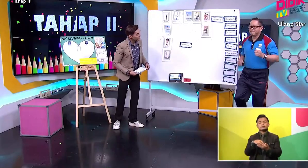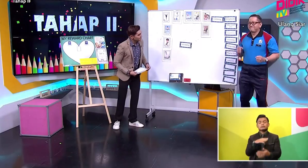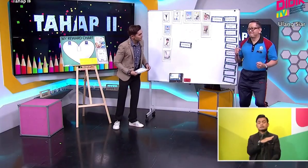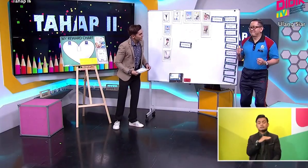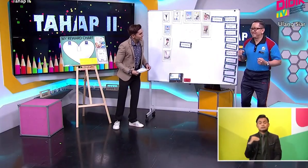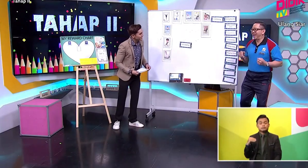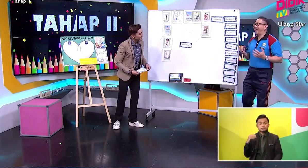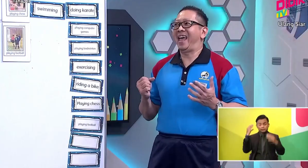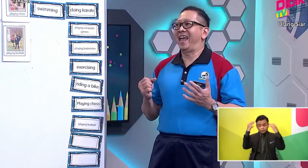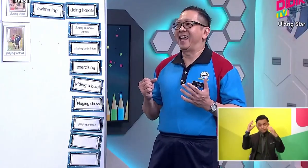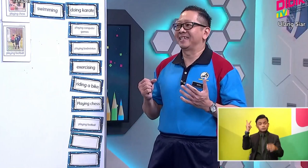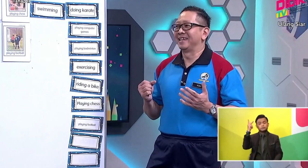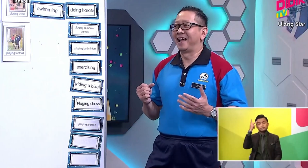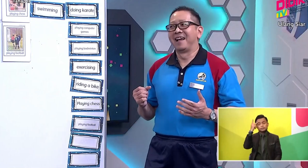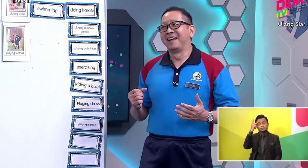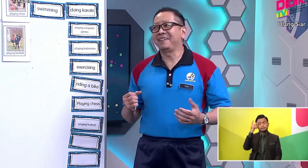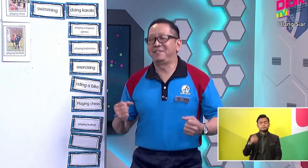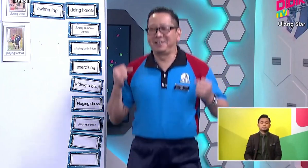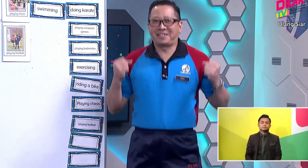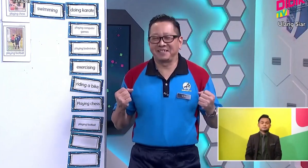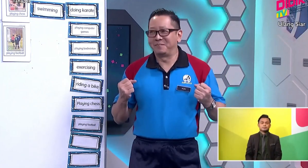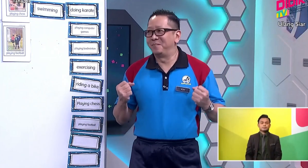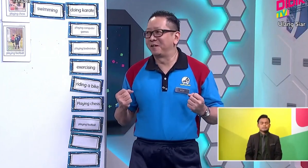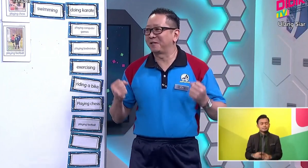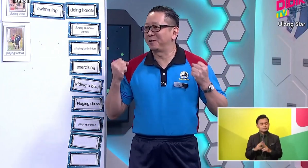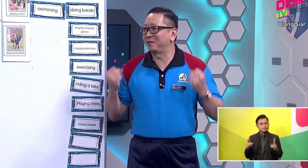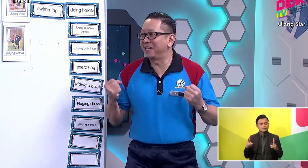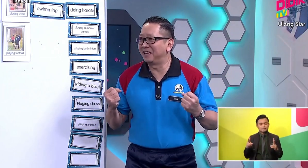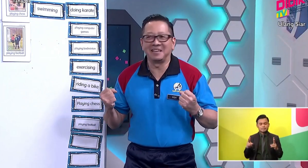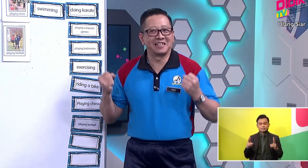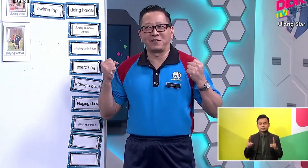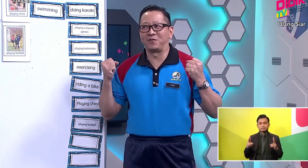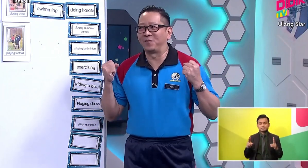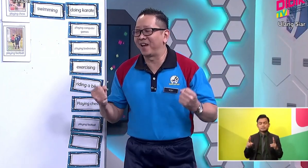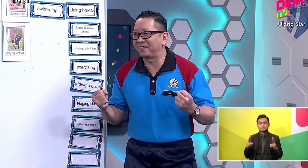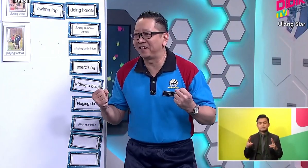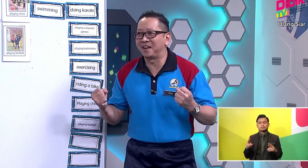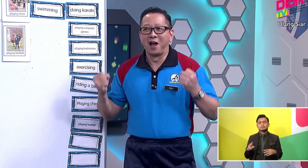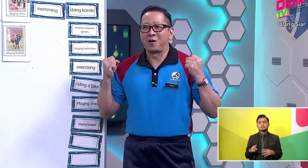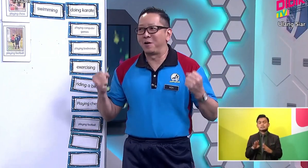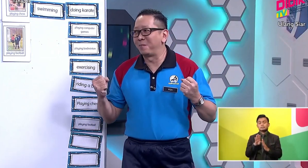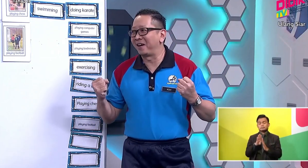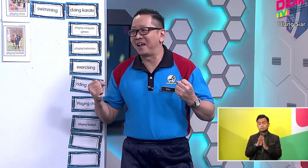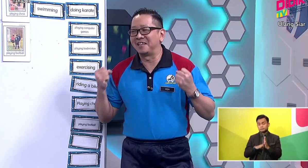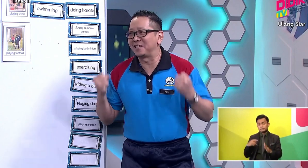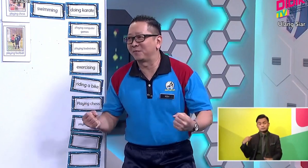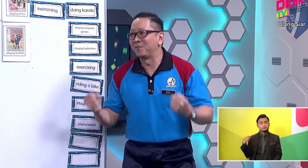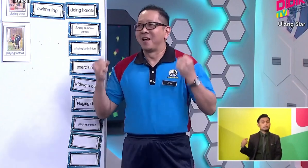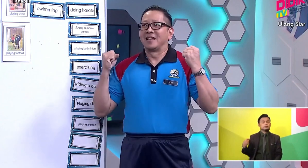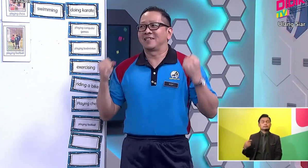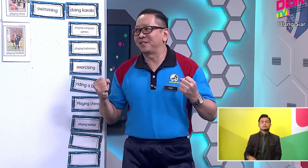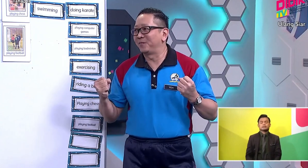How are you, Teacher Ko? Yes. You look so energetic running today. today is a very comprehensive